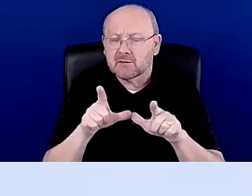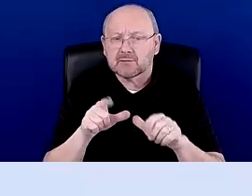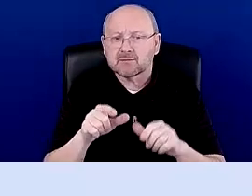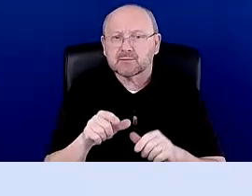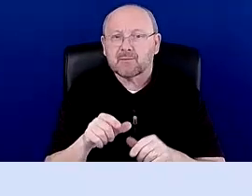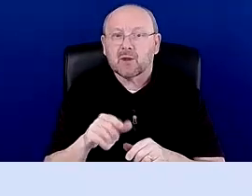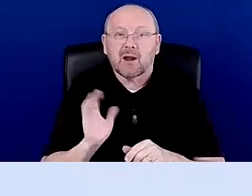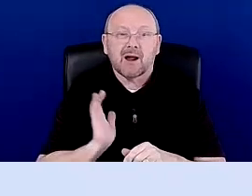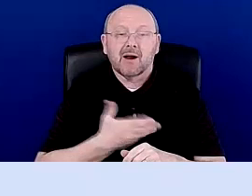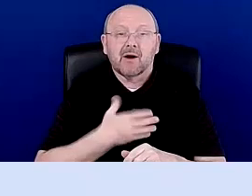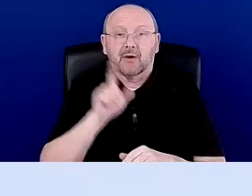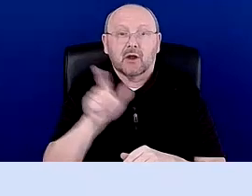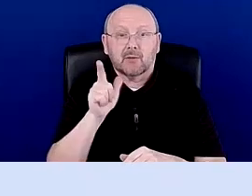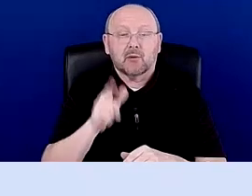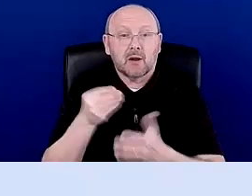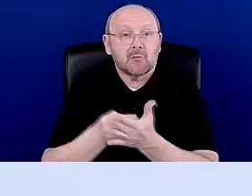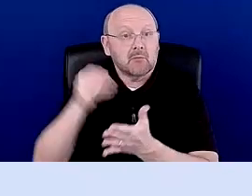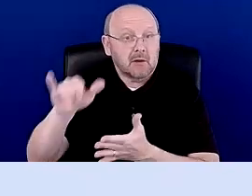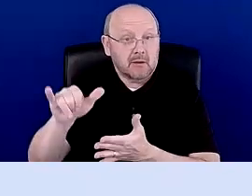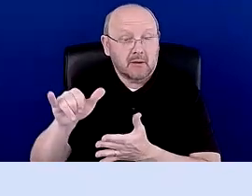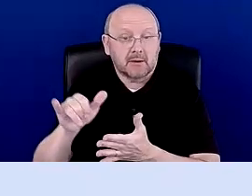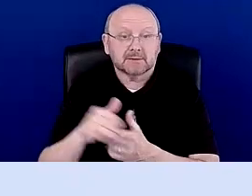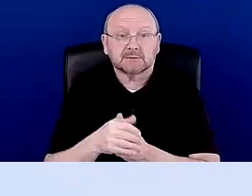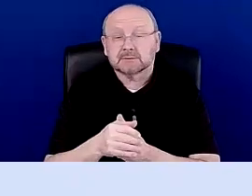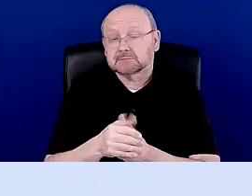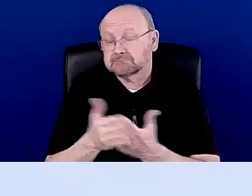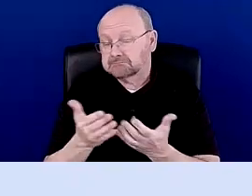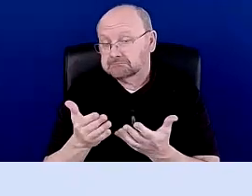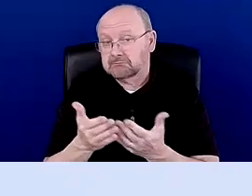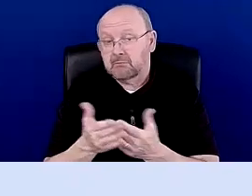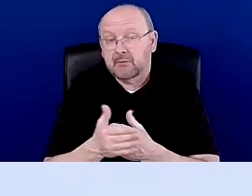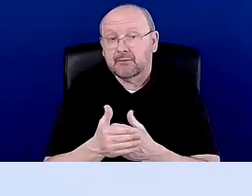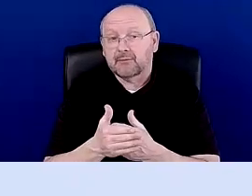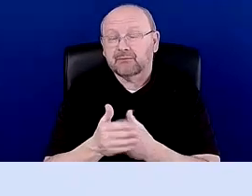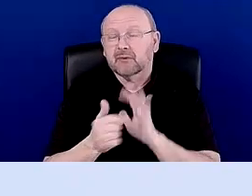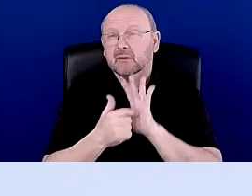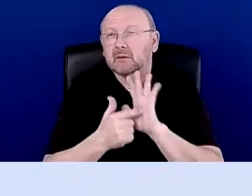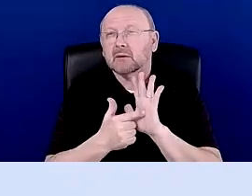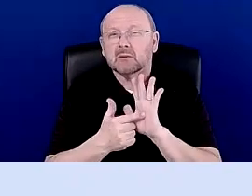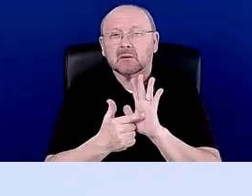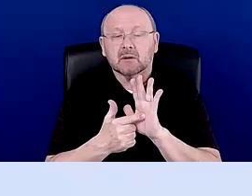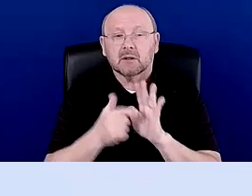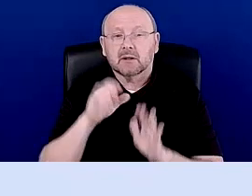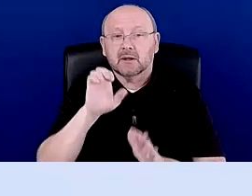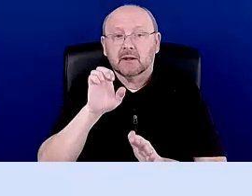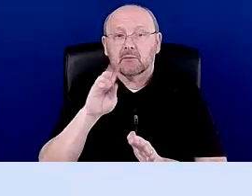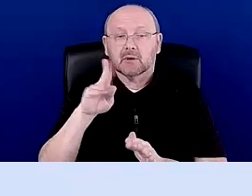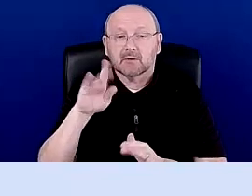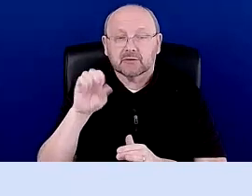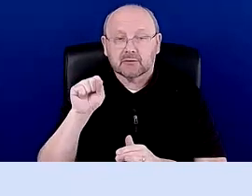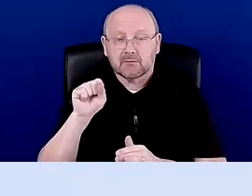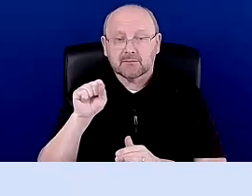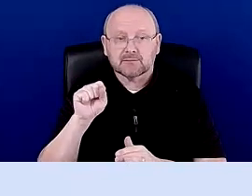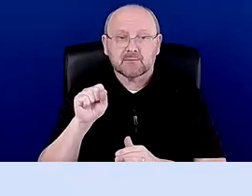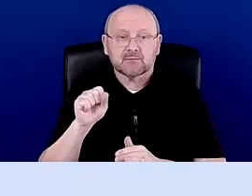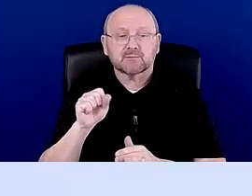our library has purchased. So, and, you know, uh, an example of eBooks there, some, some of